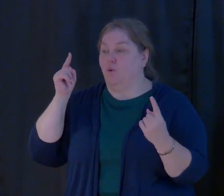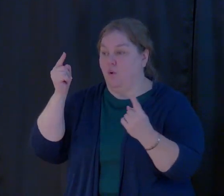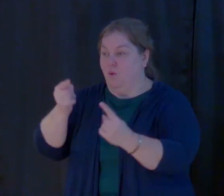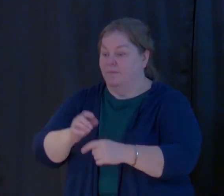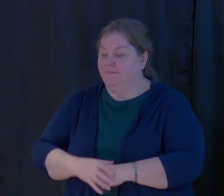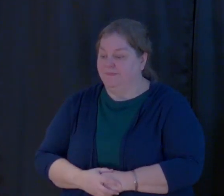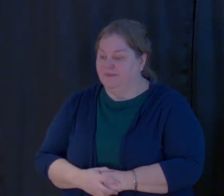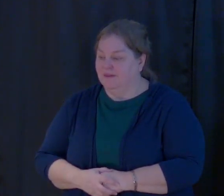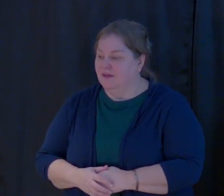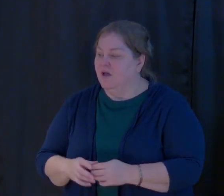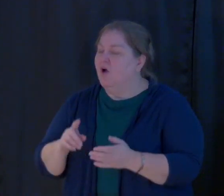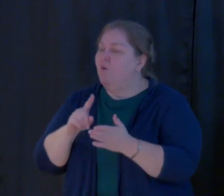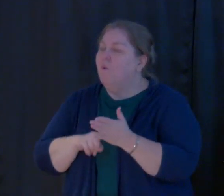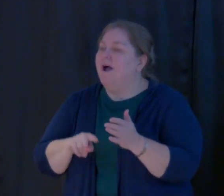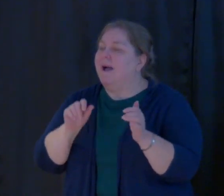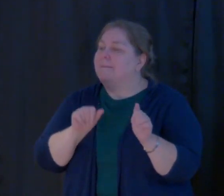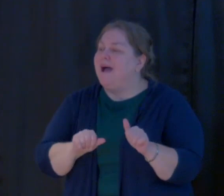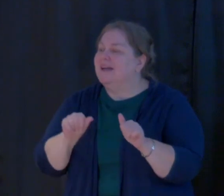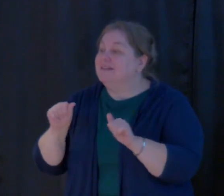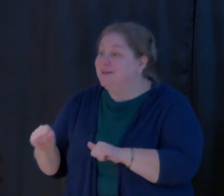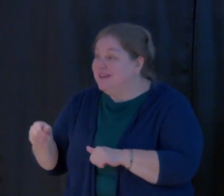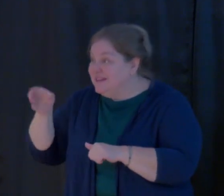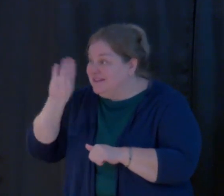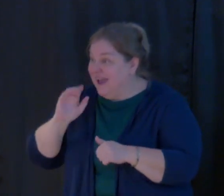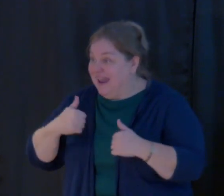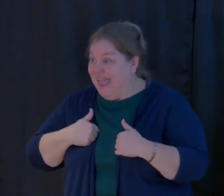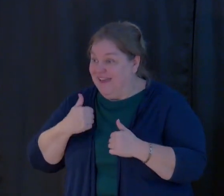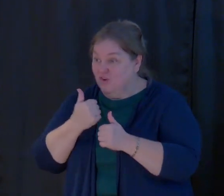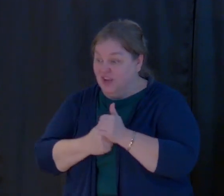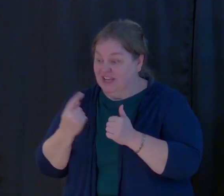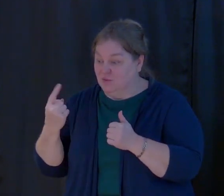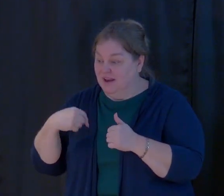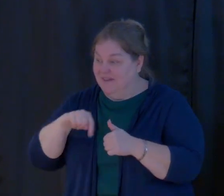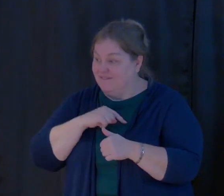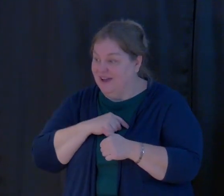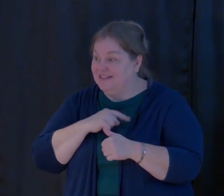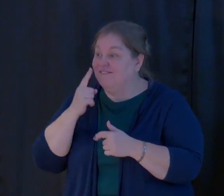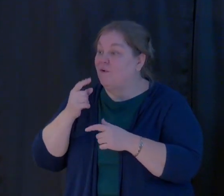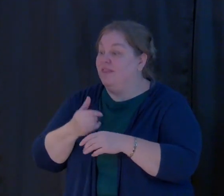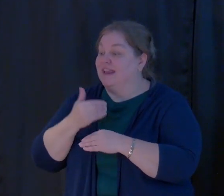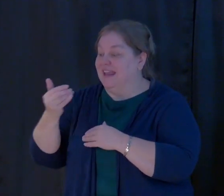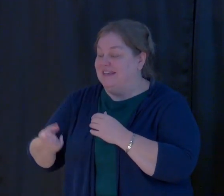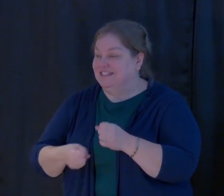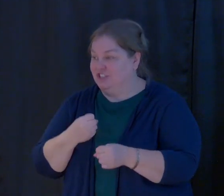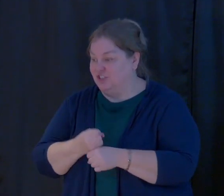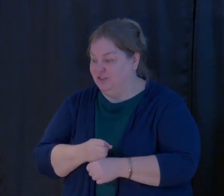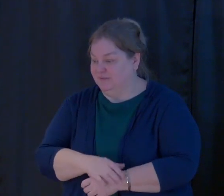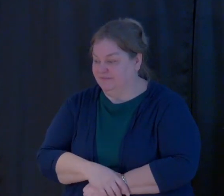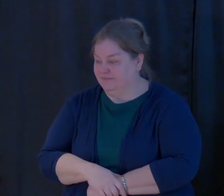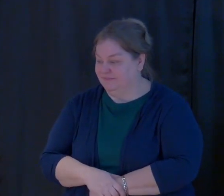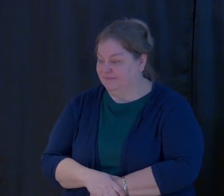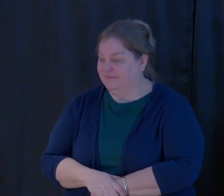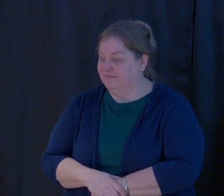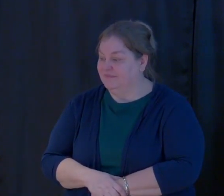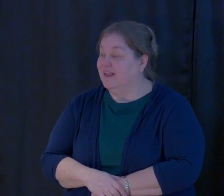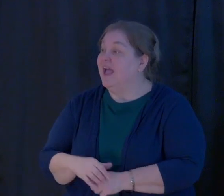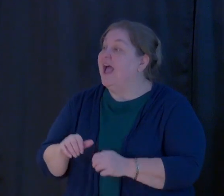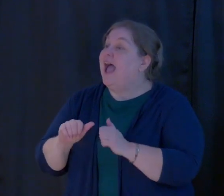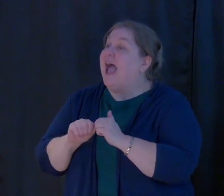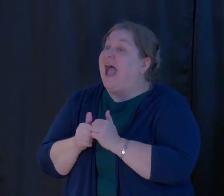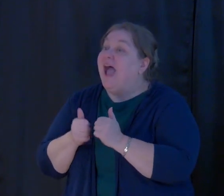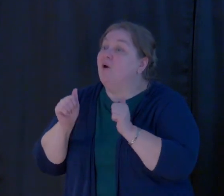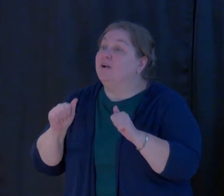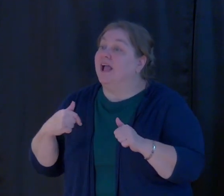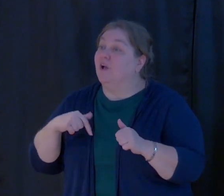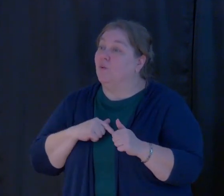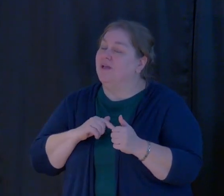What possibilities does God have for each one of us for this next year? How are we going to be